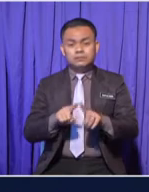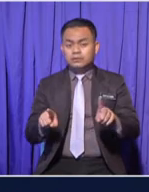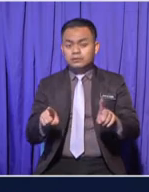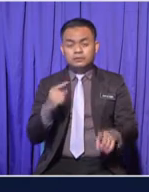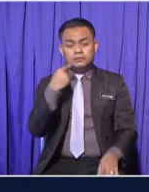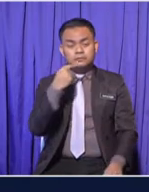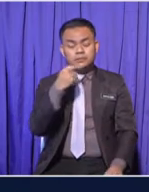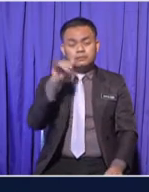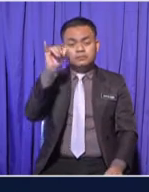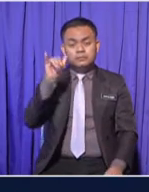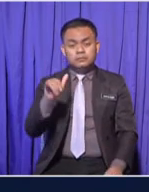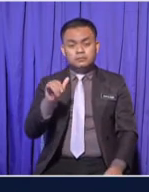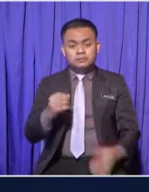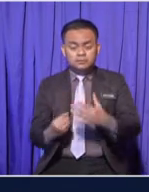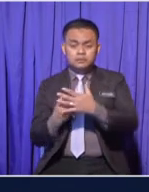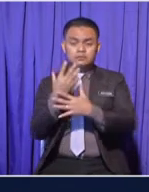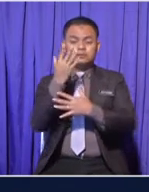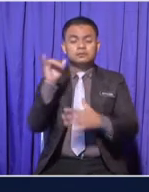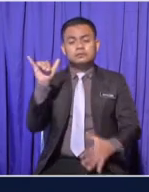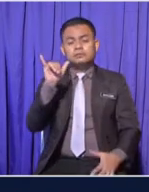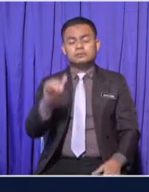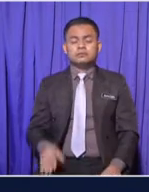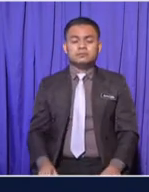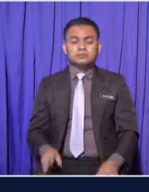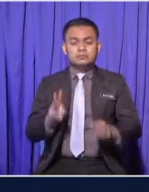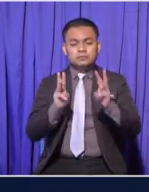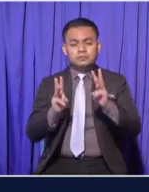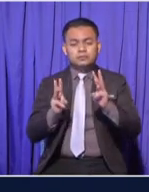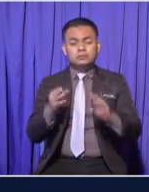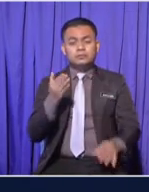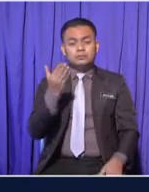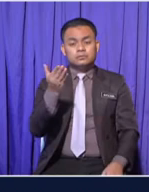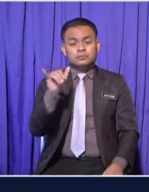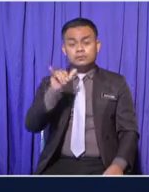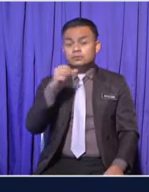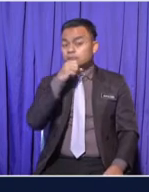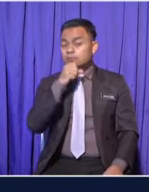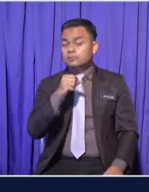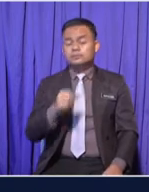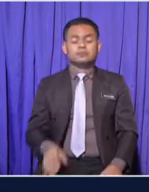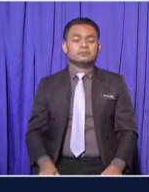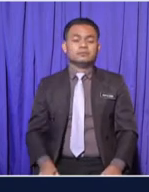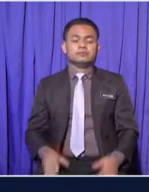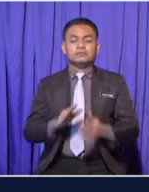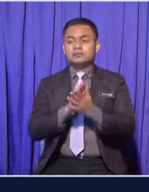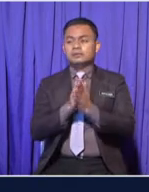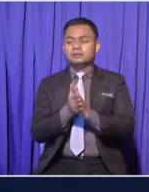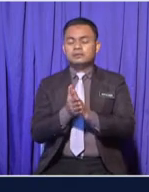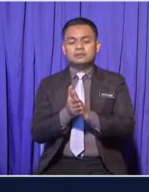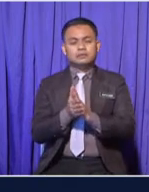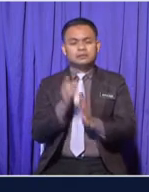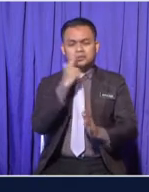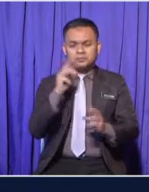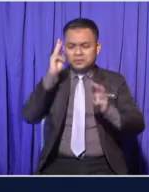exactly the same Even if you are the same age So, don't worry